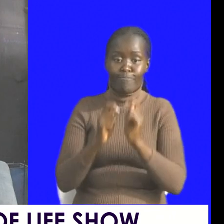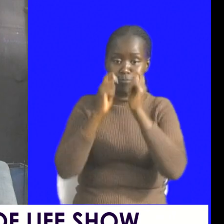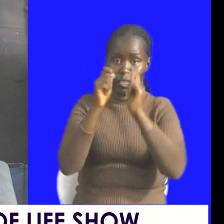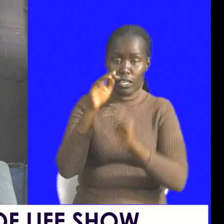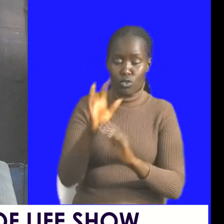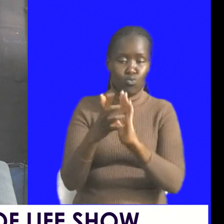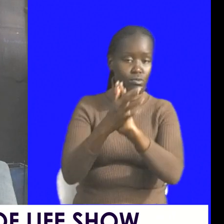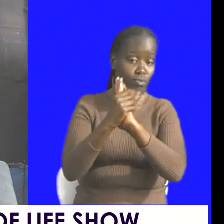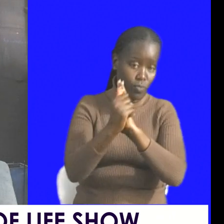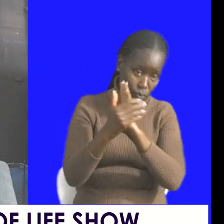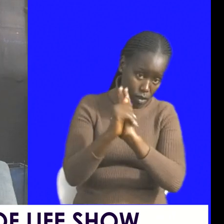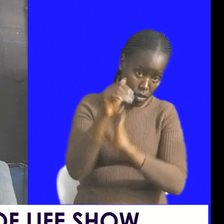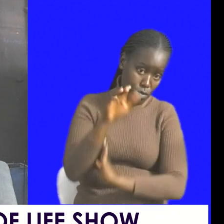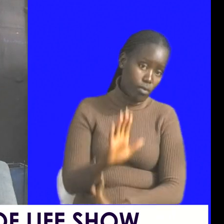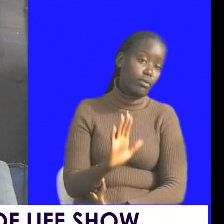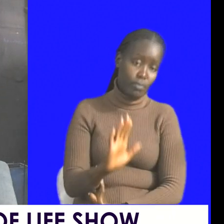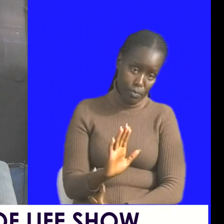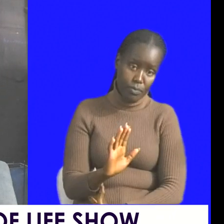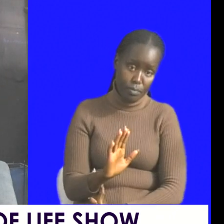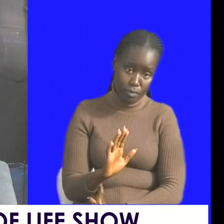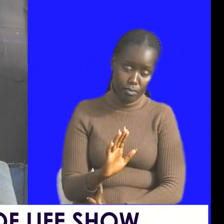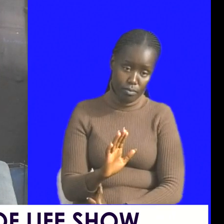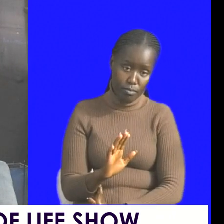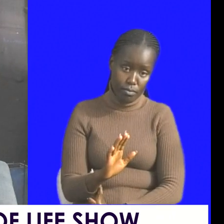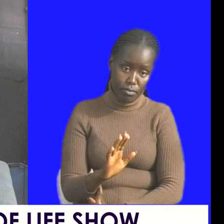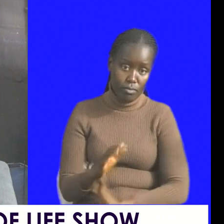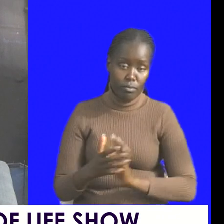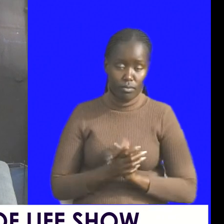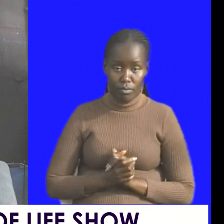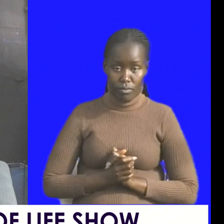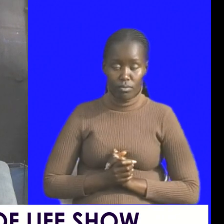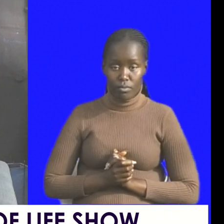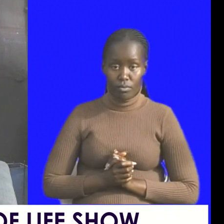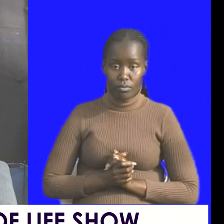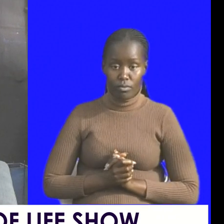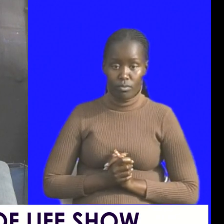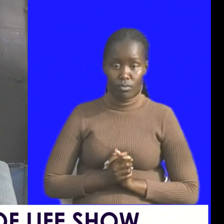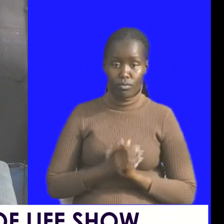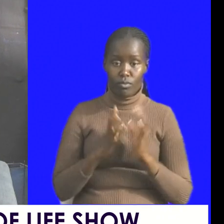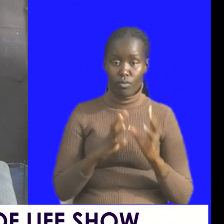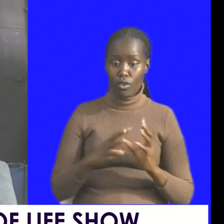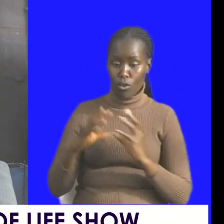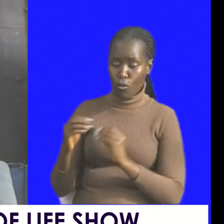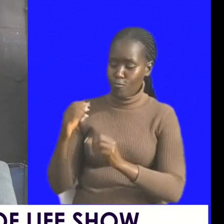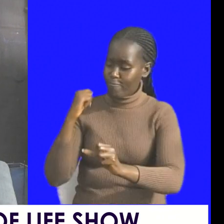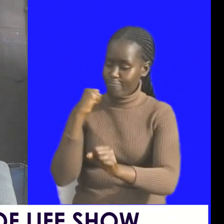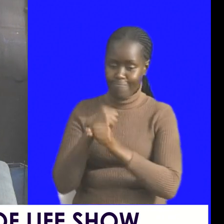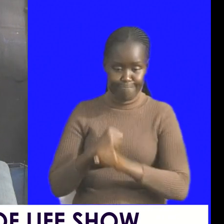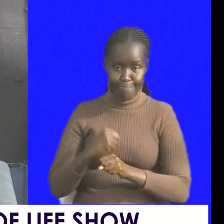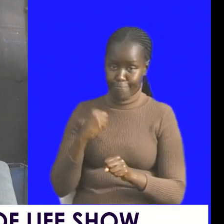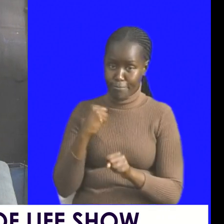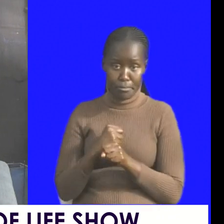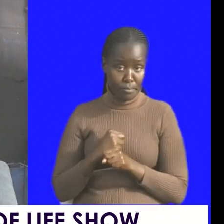skills operate fully operate you know go out to work and work